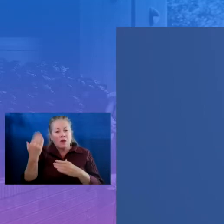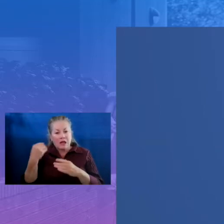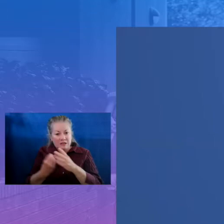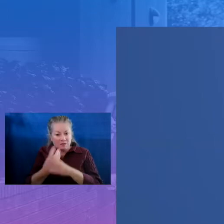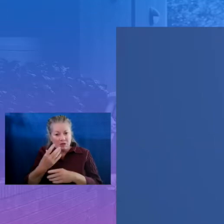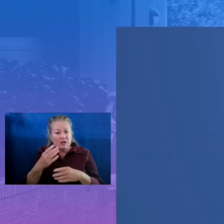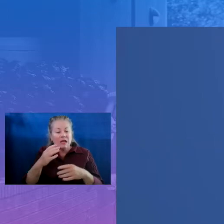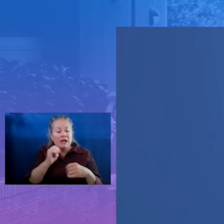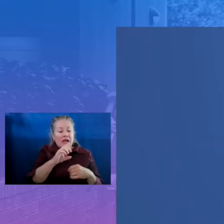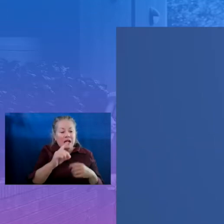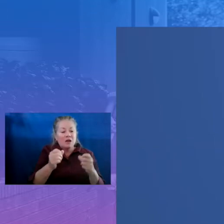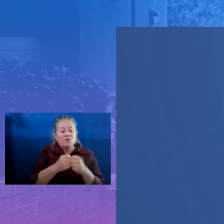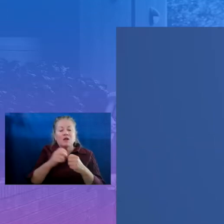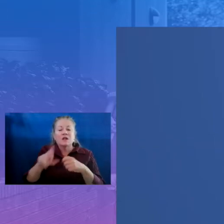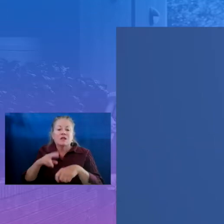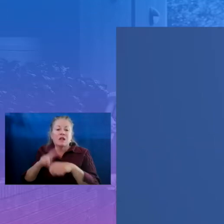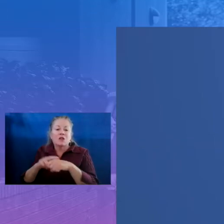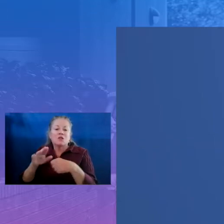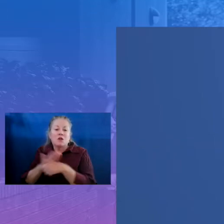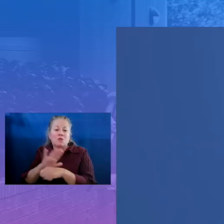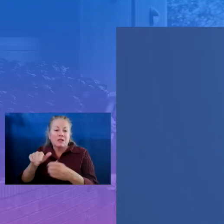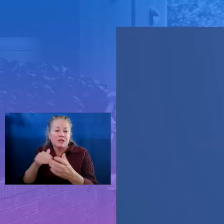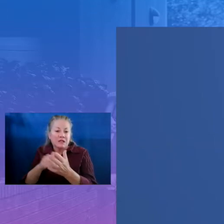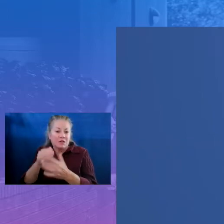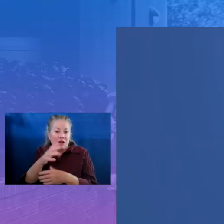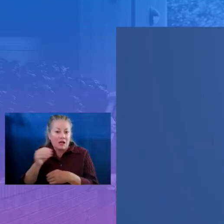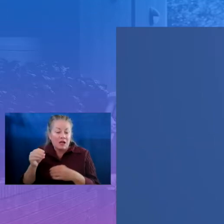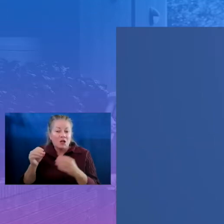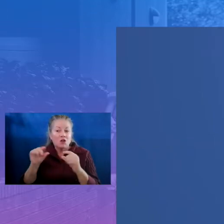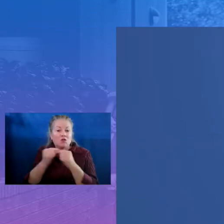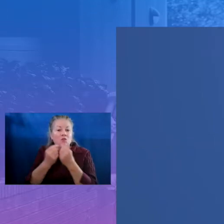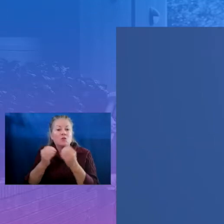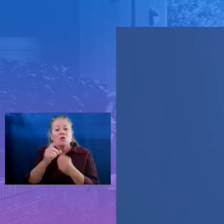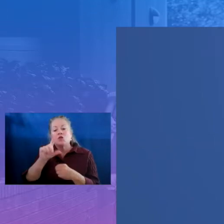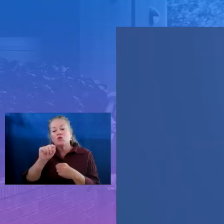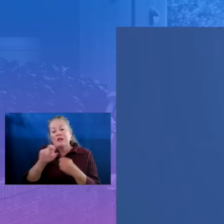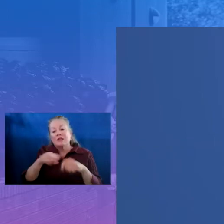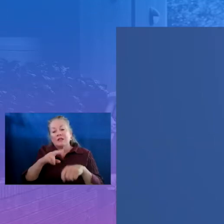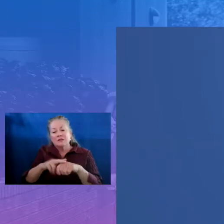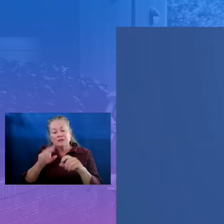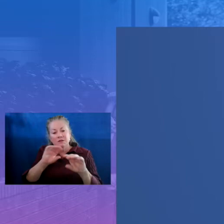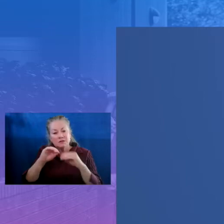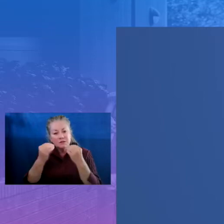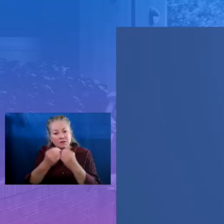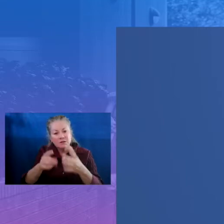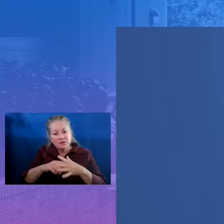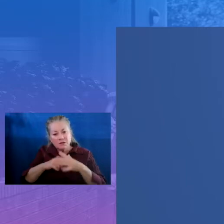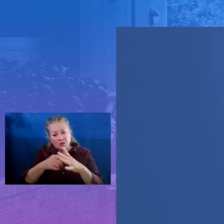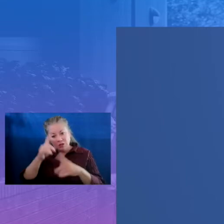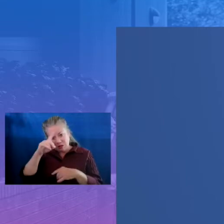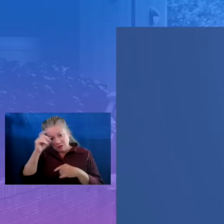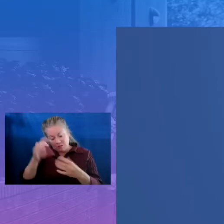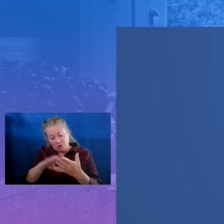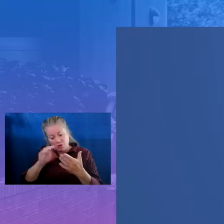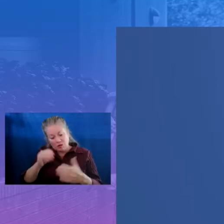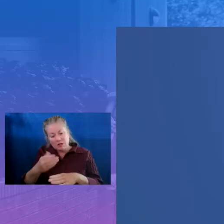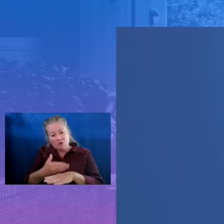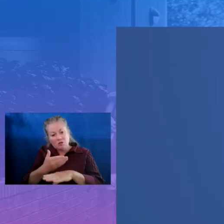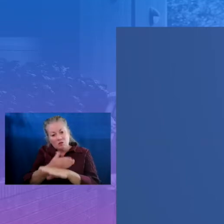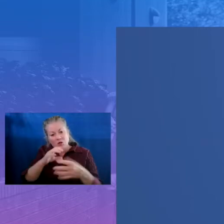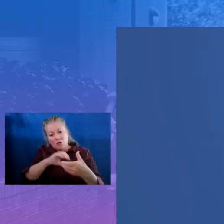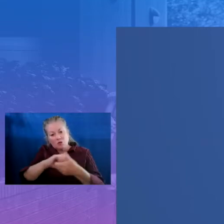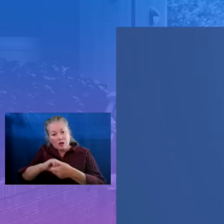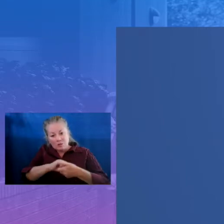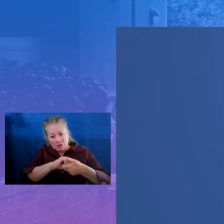Center and a group of more than 20 national organizations, launched the Summer Learning and Enrichment Collaborative, where we brought together more than 1